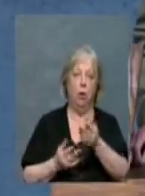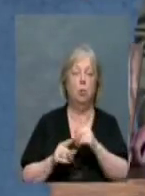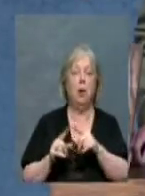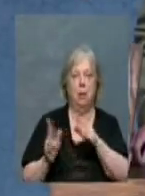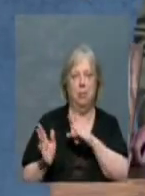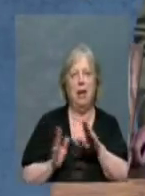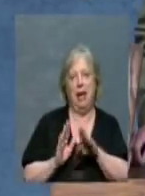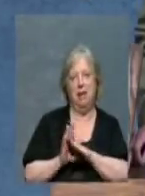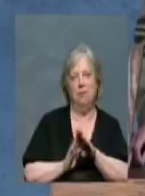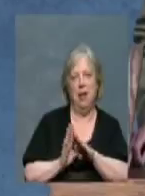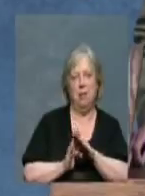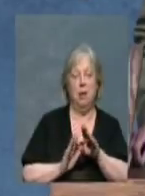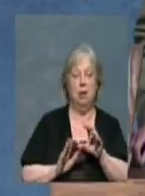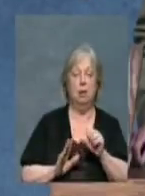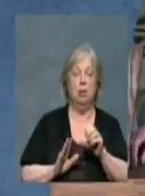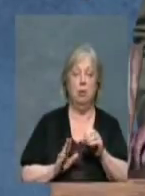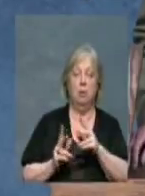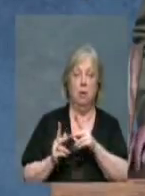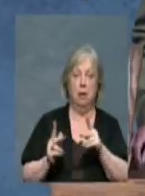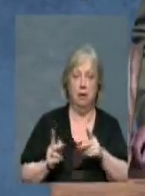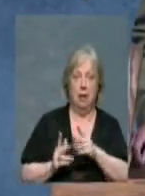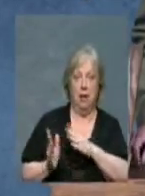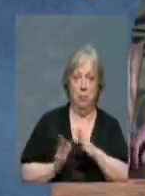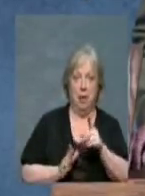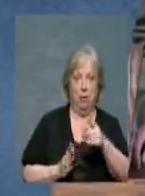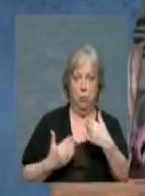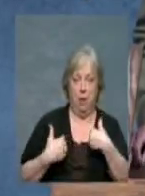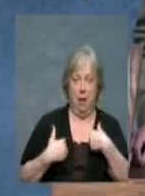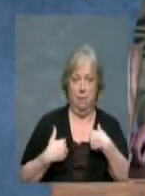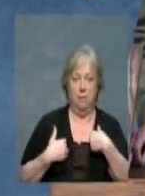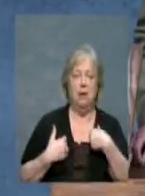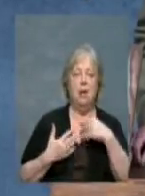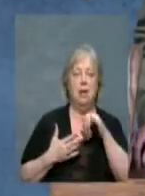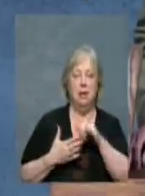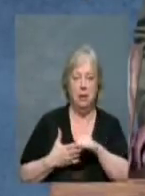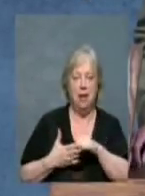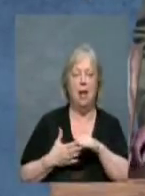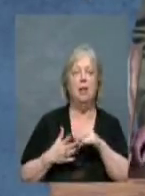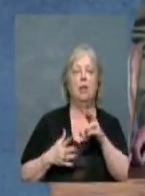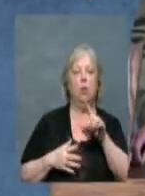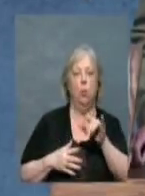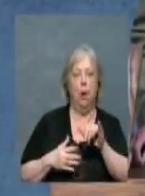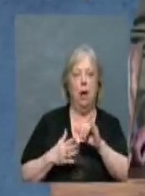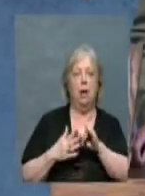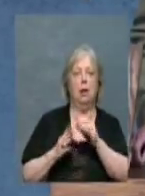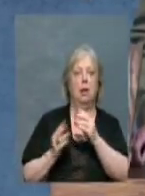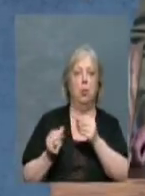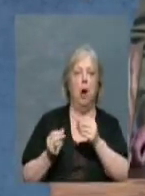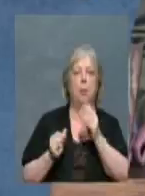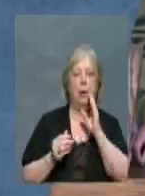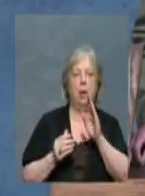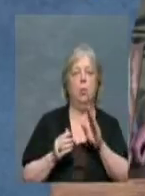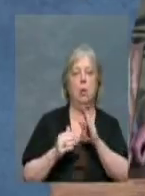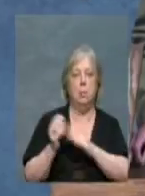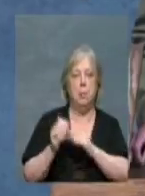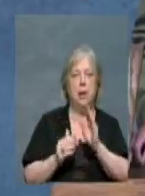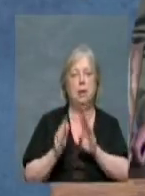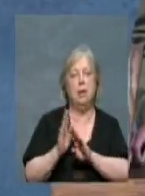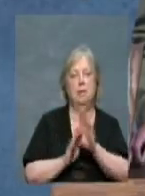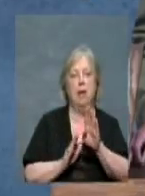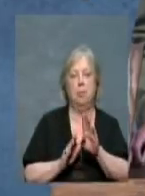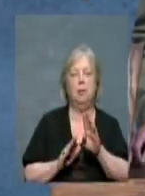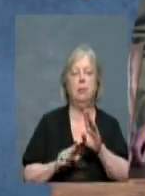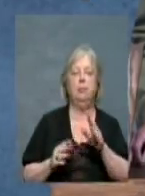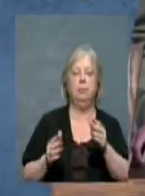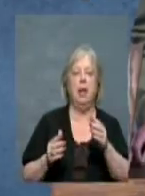So the site plan that's in front of you is how the property will be developed. There's adequate setbacks.